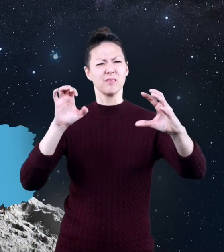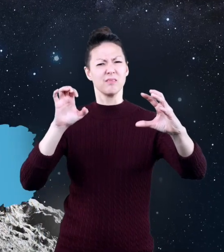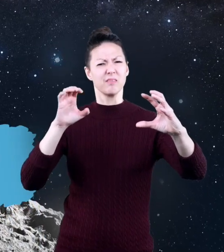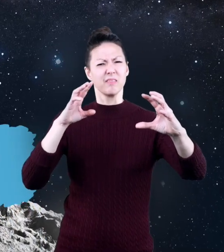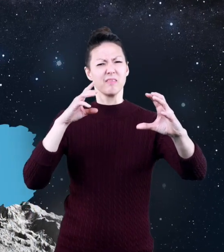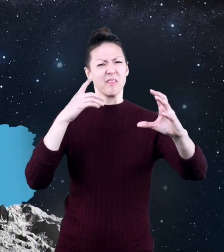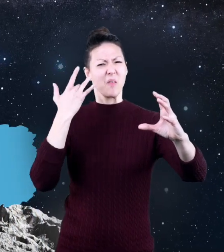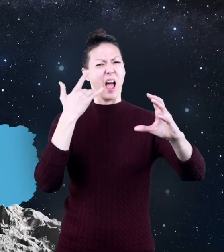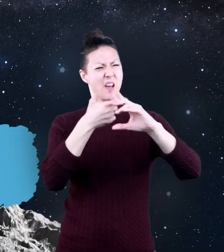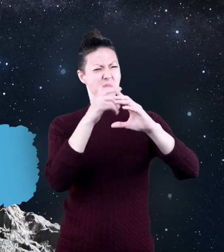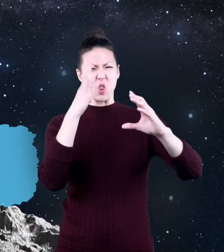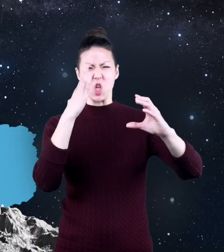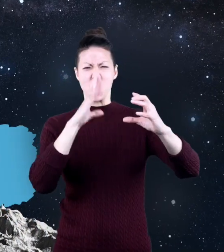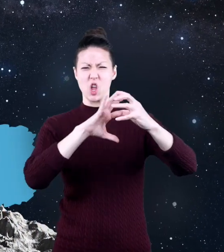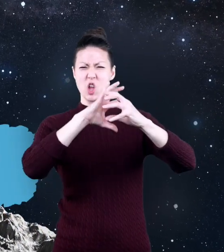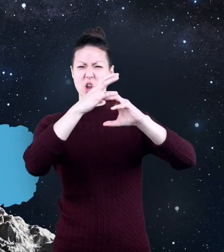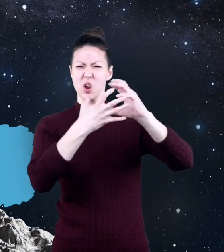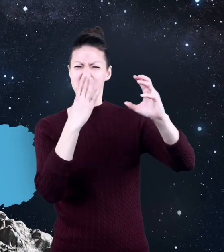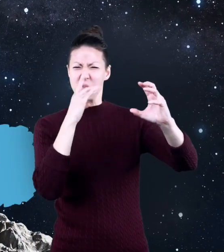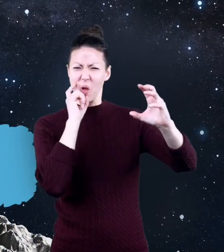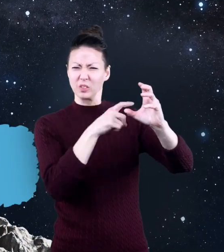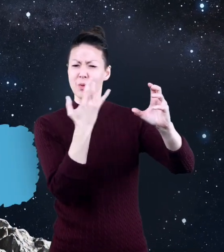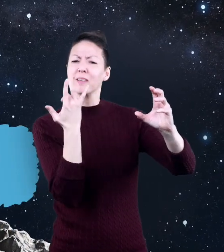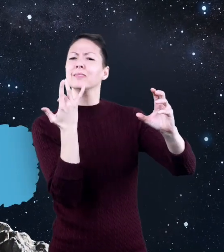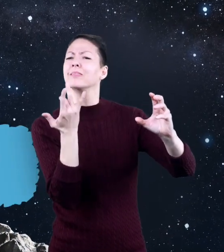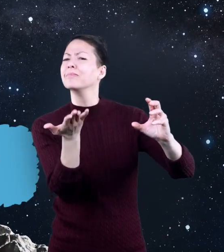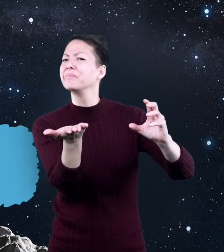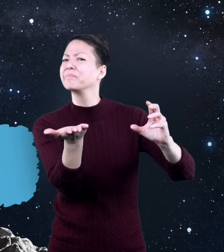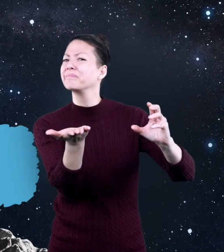Can you guess why it's mostly blue?